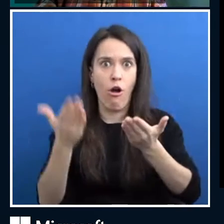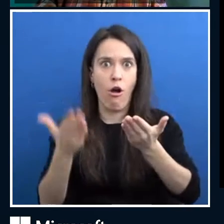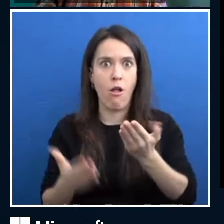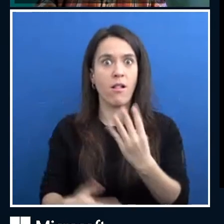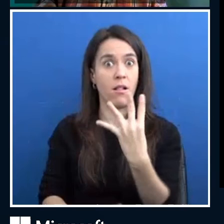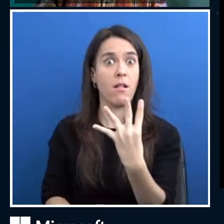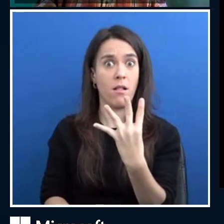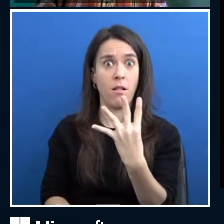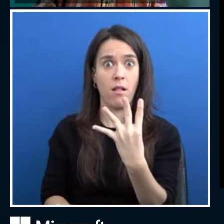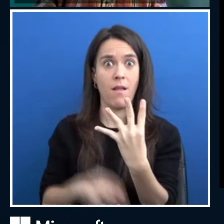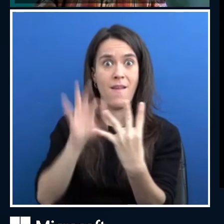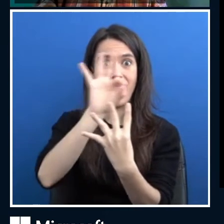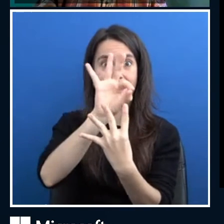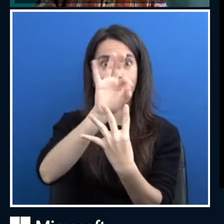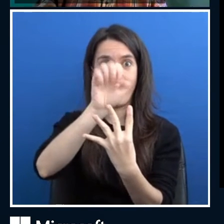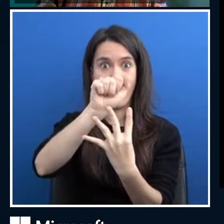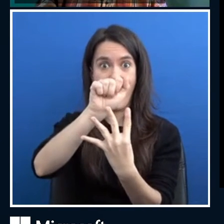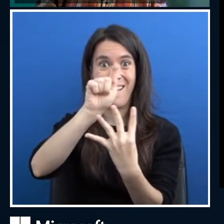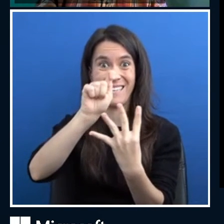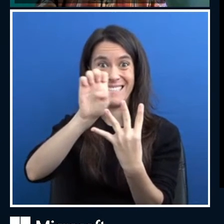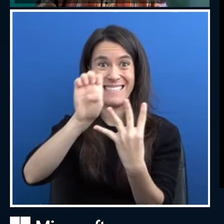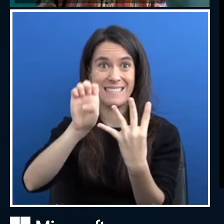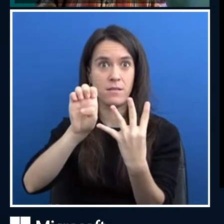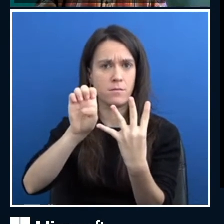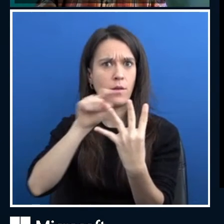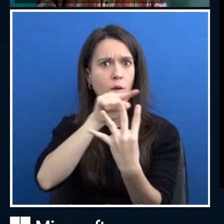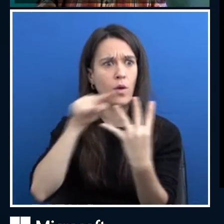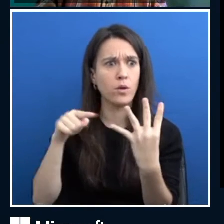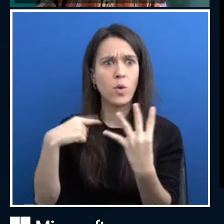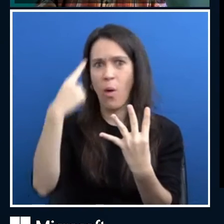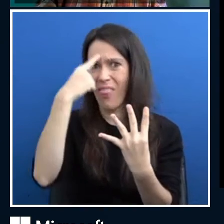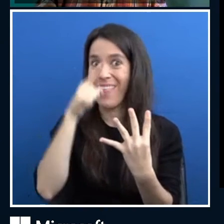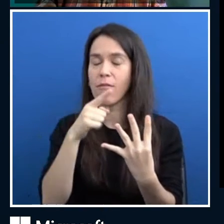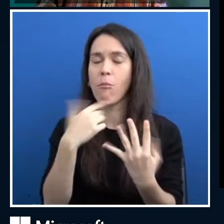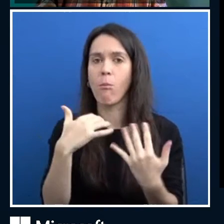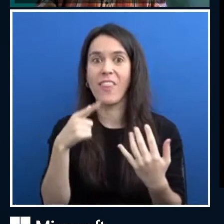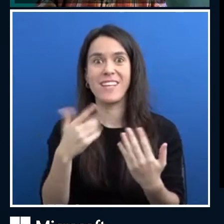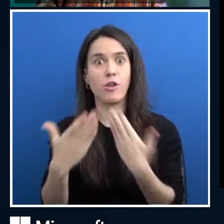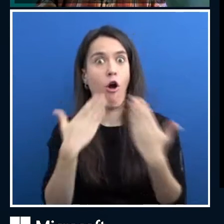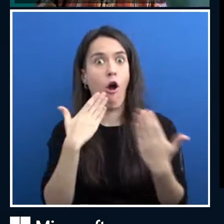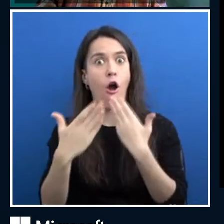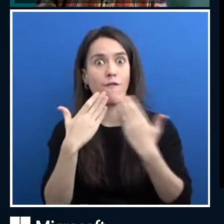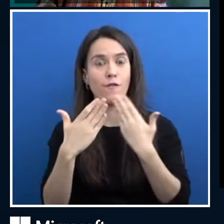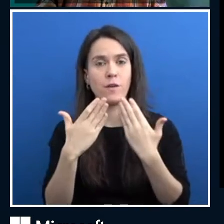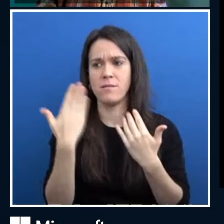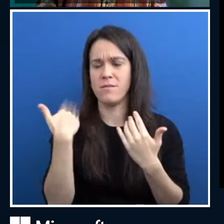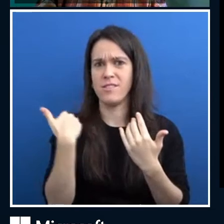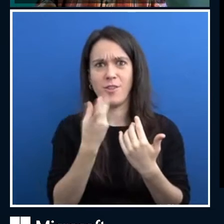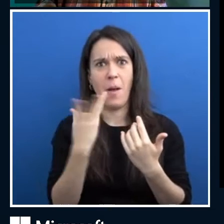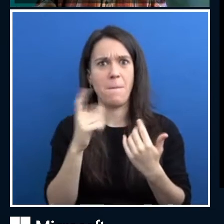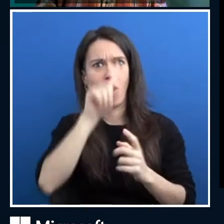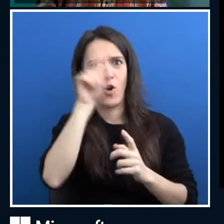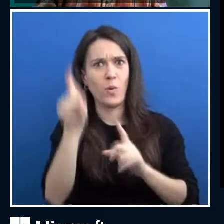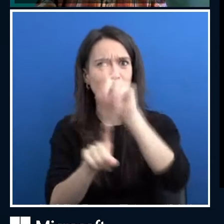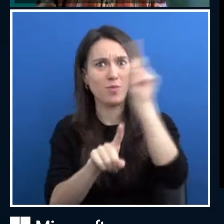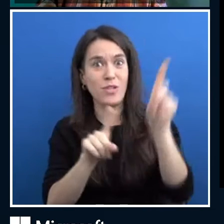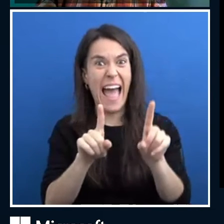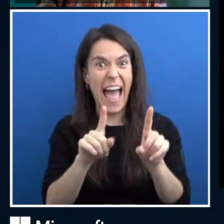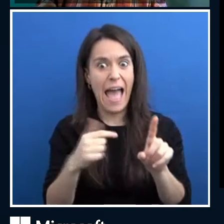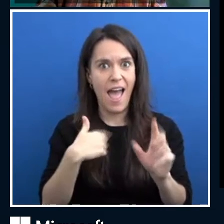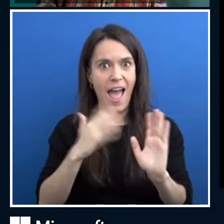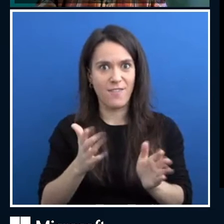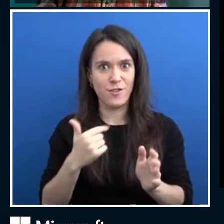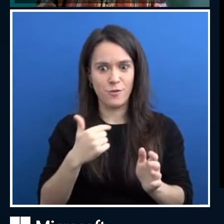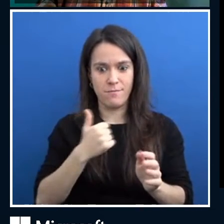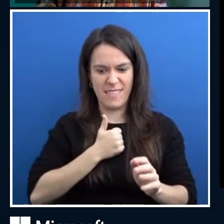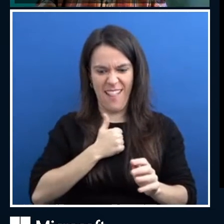conversation at this conference was some of the questions that people proposed that we should ask ourselves when we're building a project. So let's take